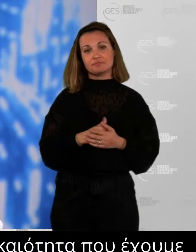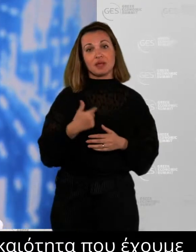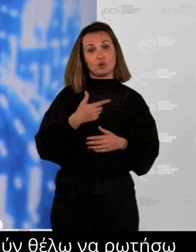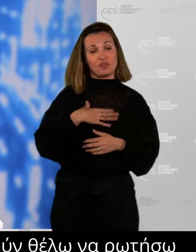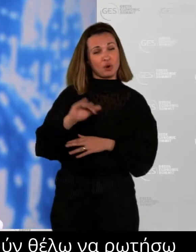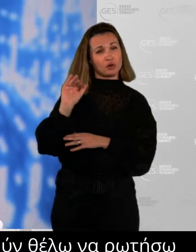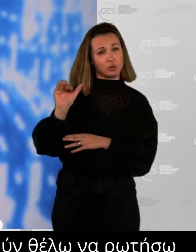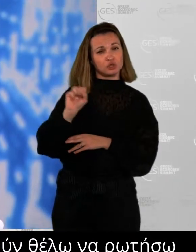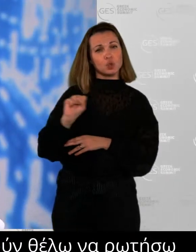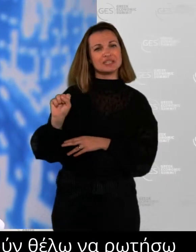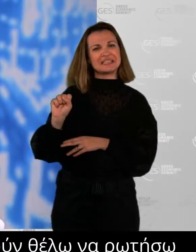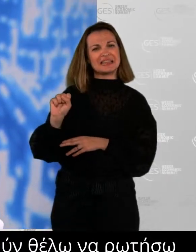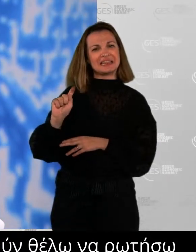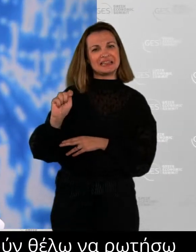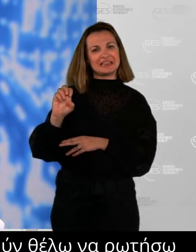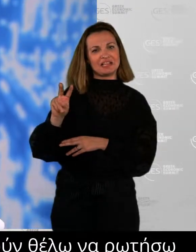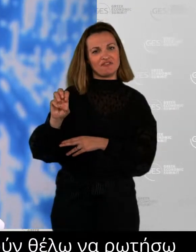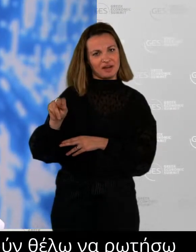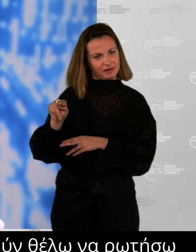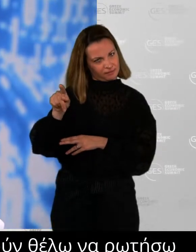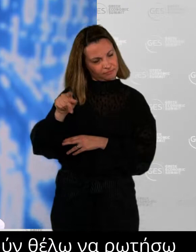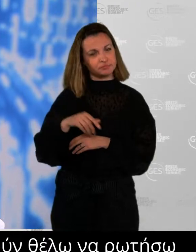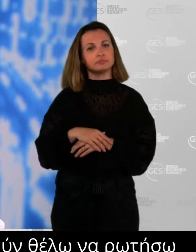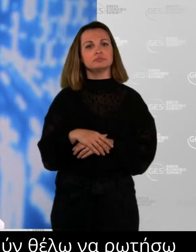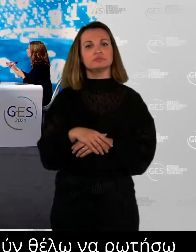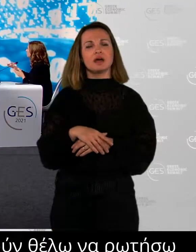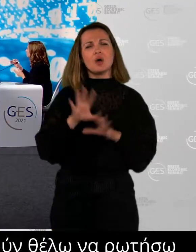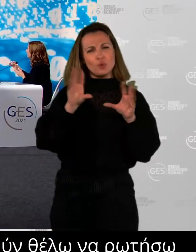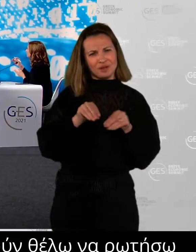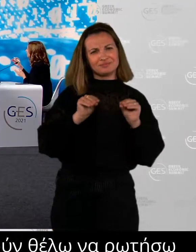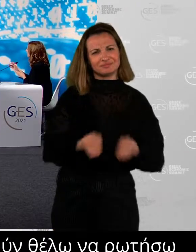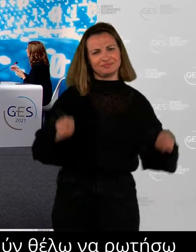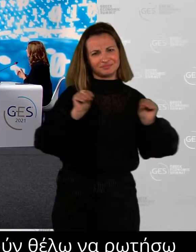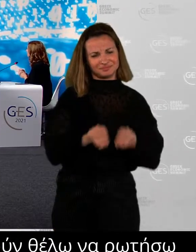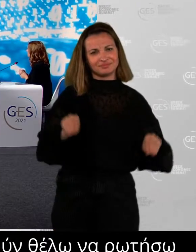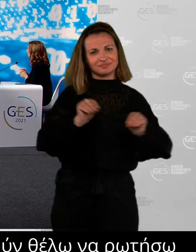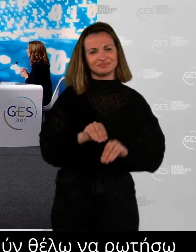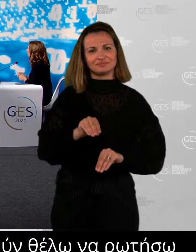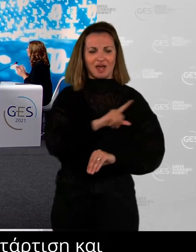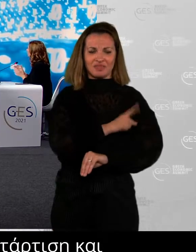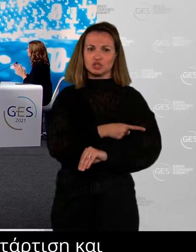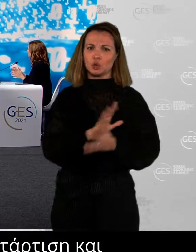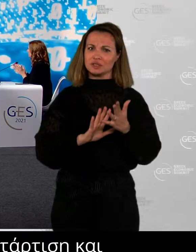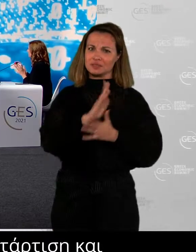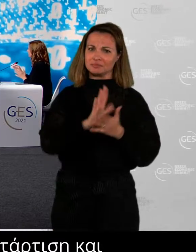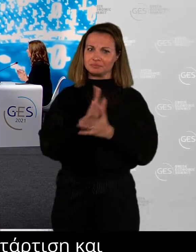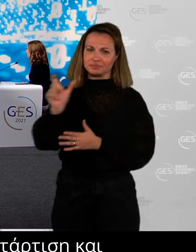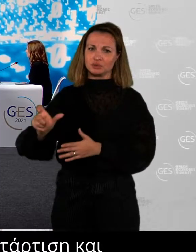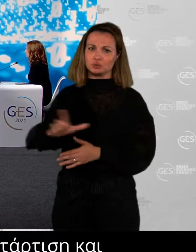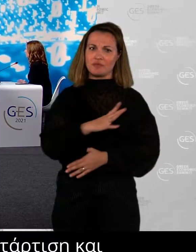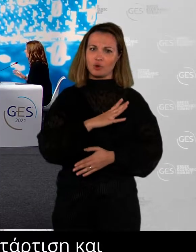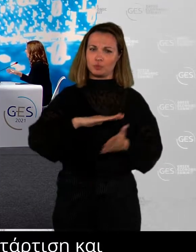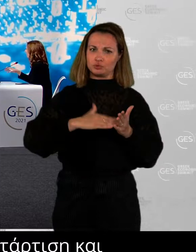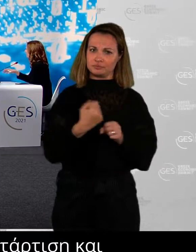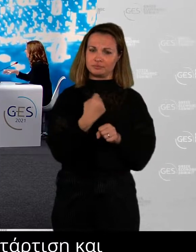you could focus on some skills that you think will be necessary in the years